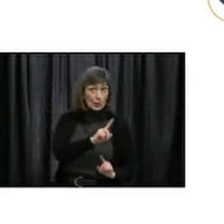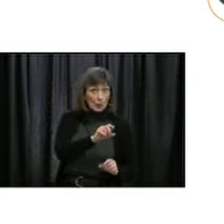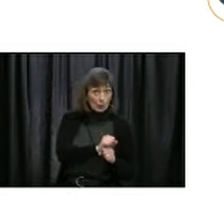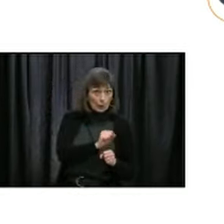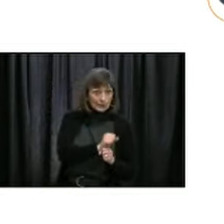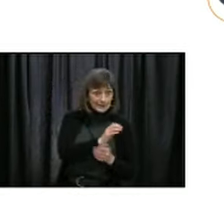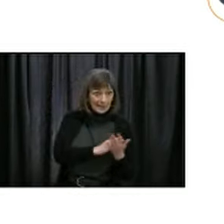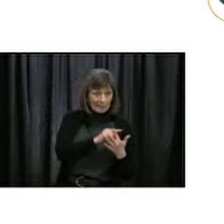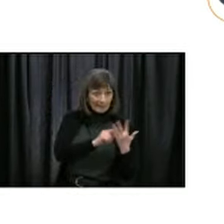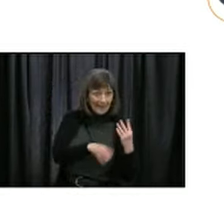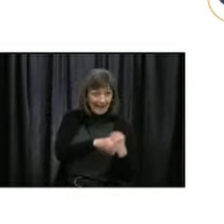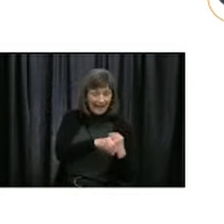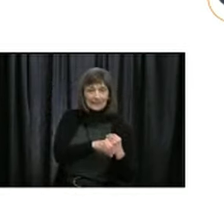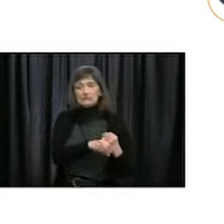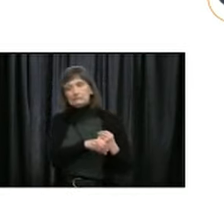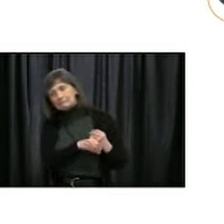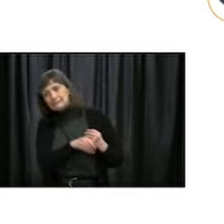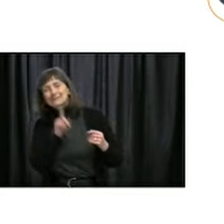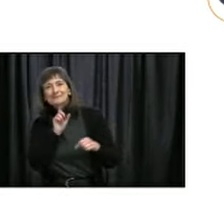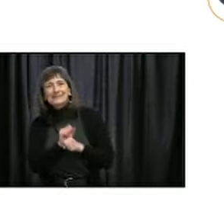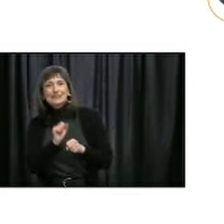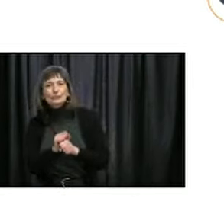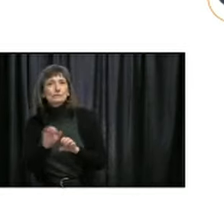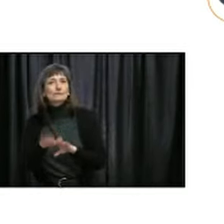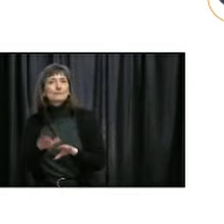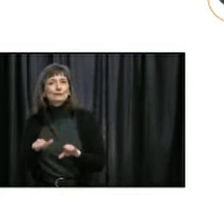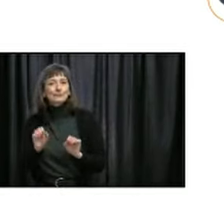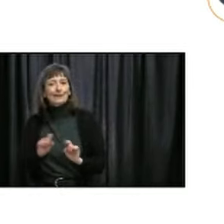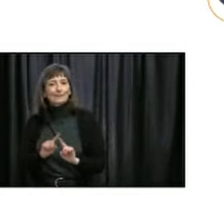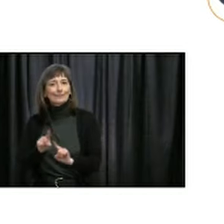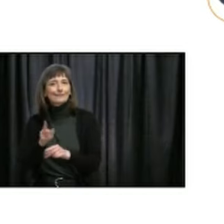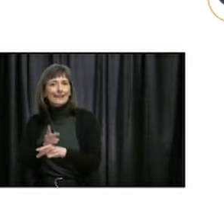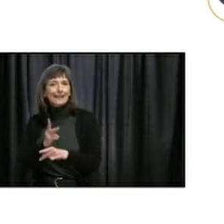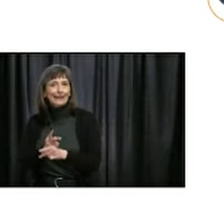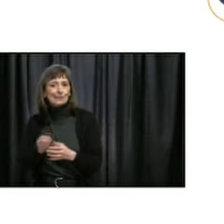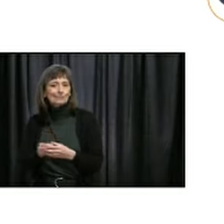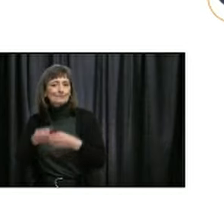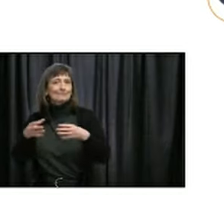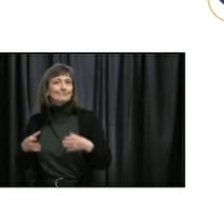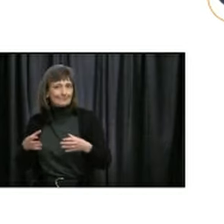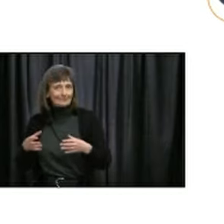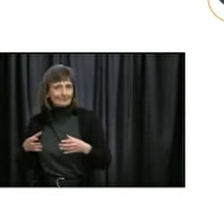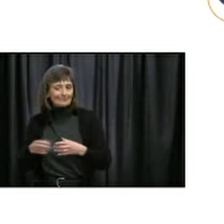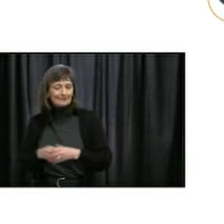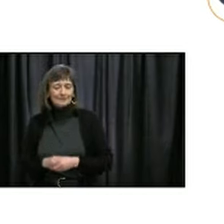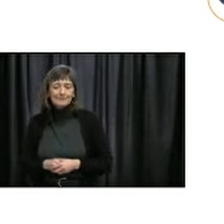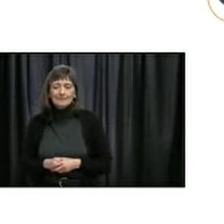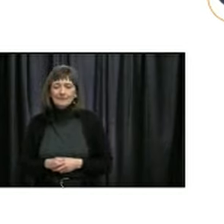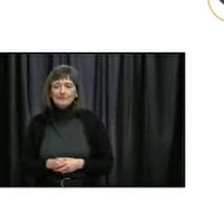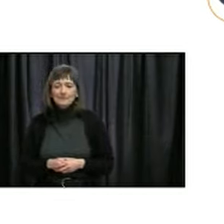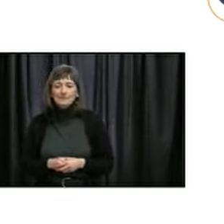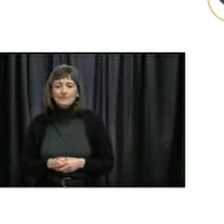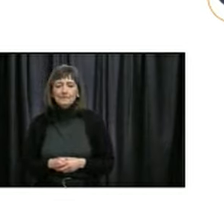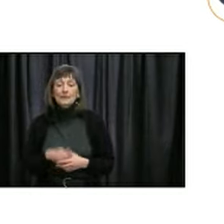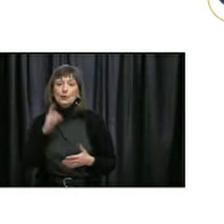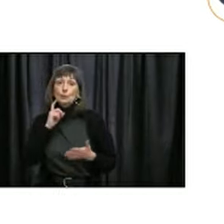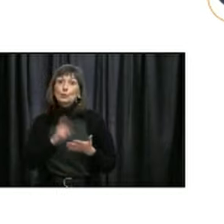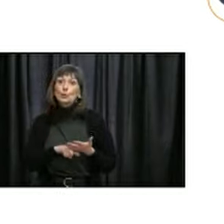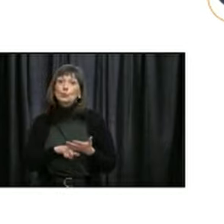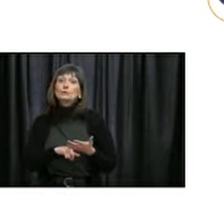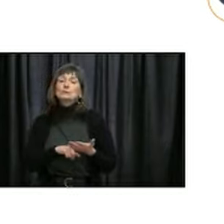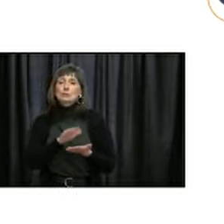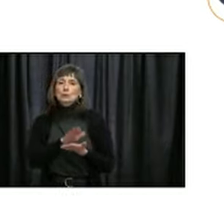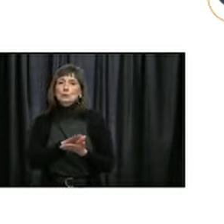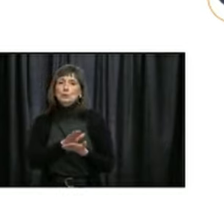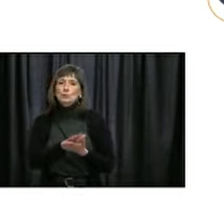we have to make sure that there is child care available for them to be able to do that. And you will note that schools are not mentioned